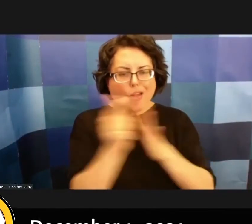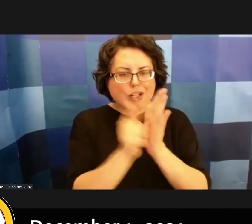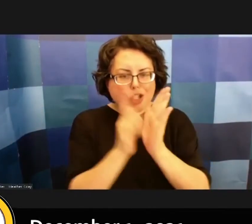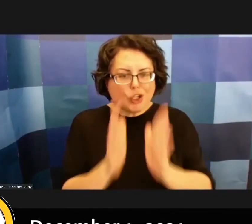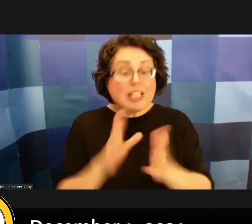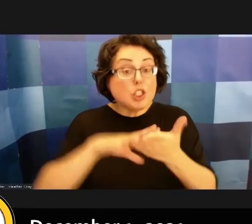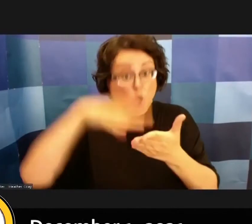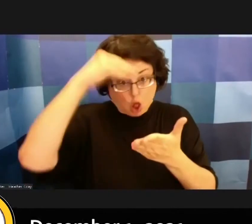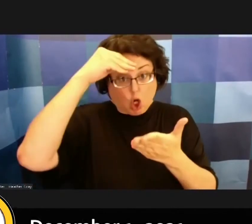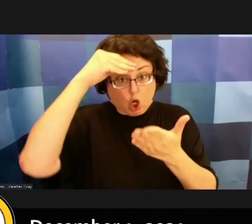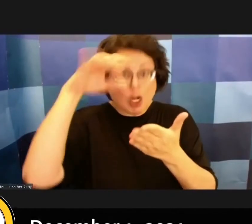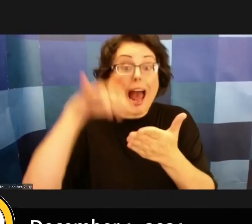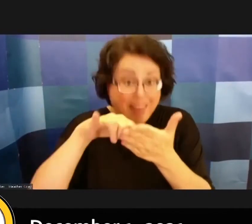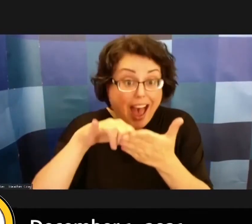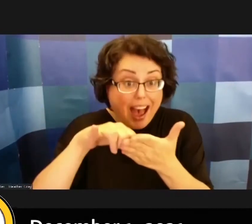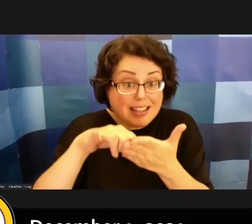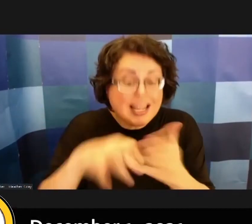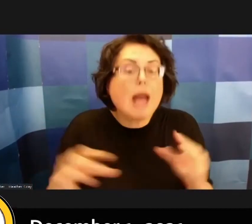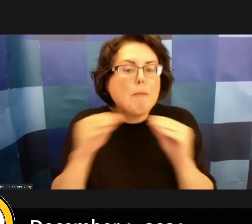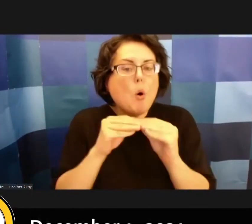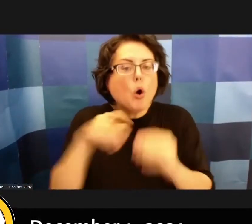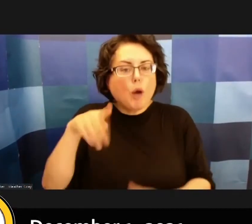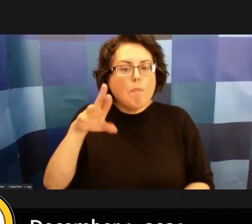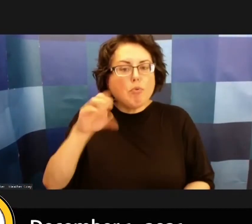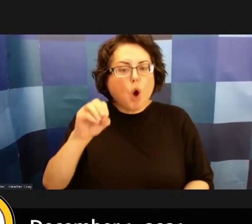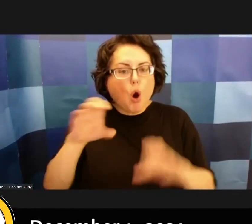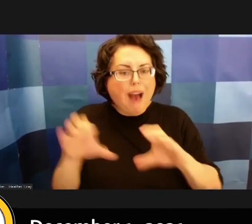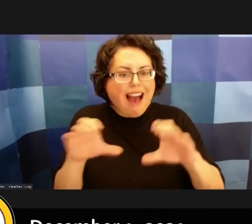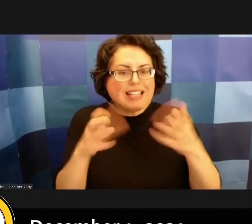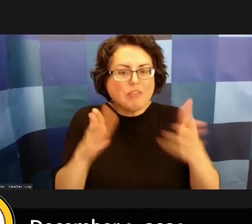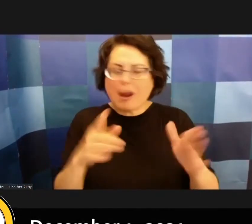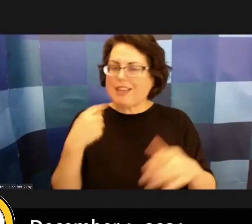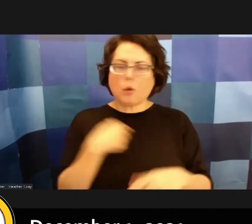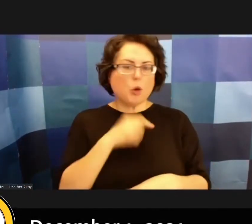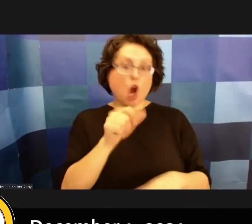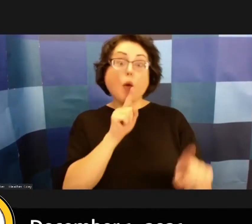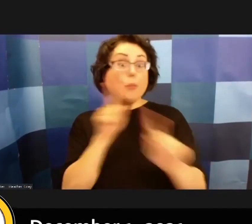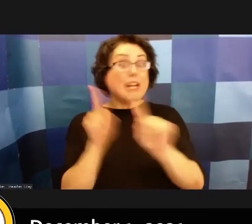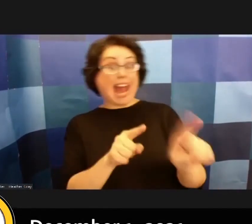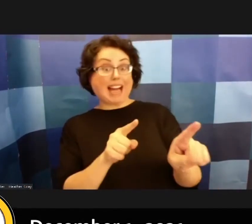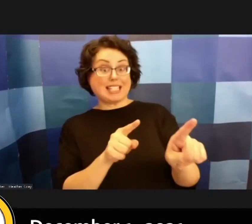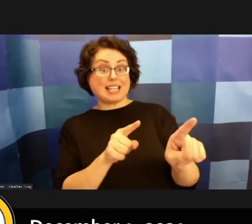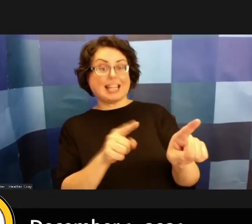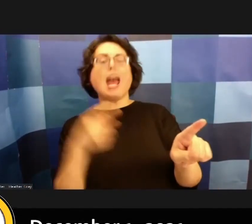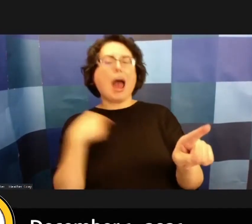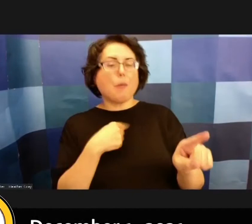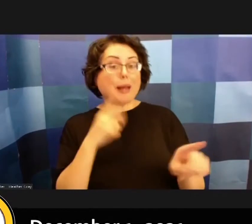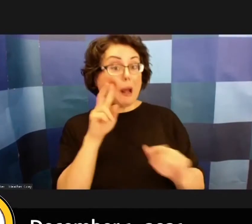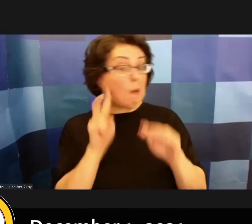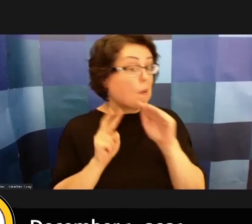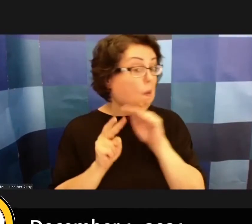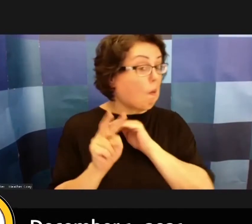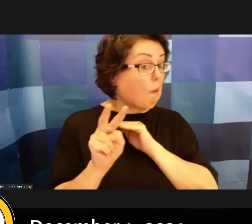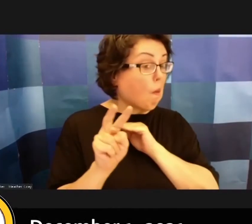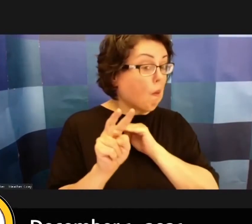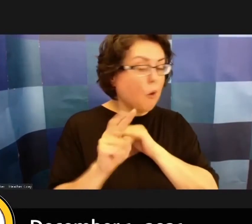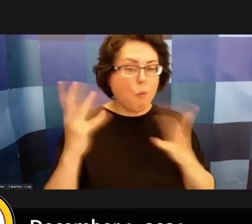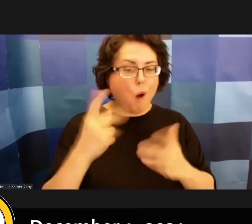proactive way so we're not kind of reacting but we're anticipating needs going forward